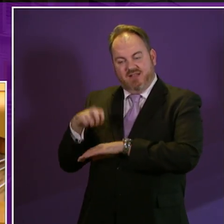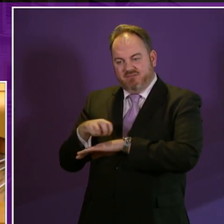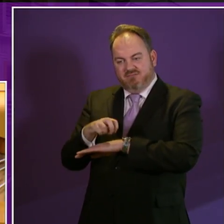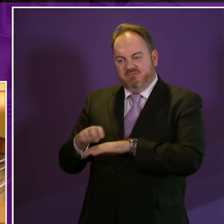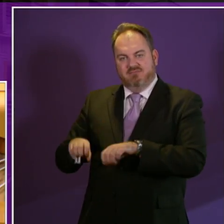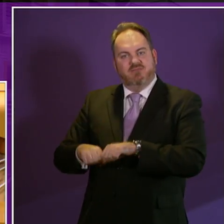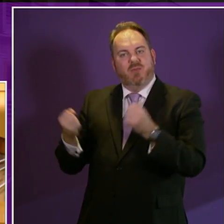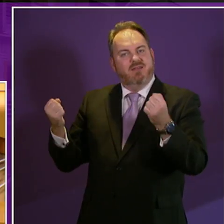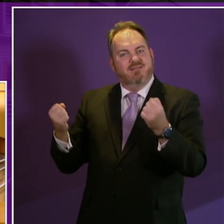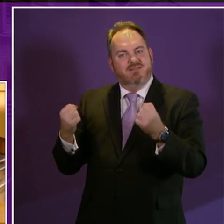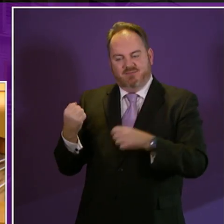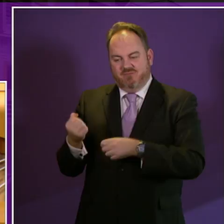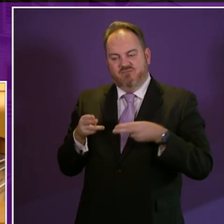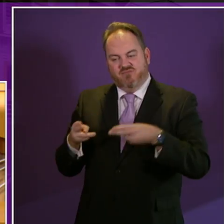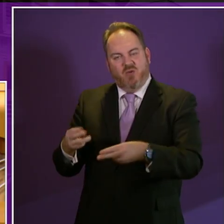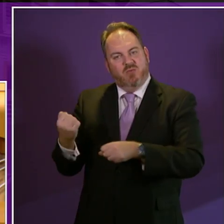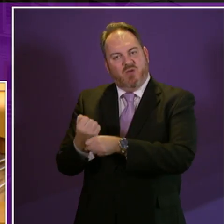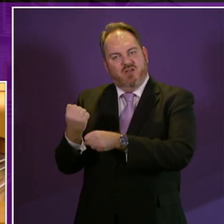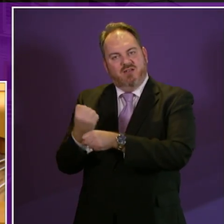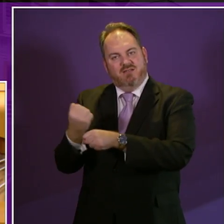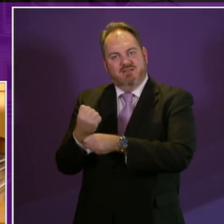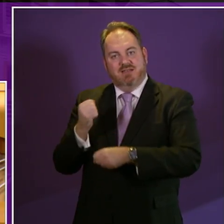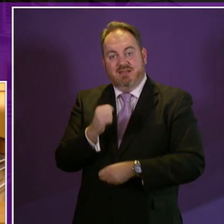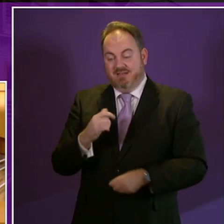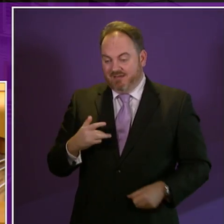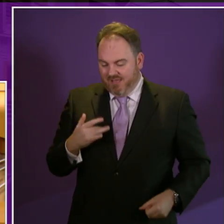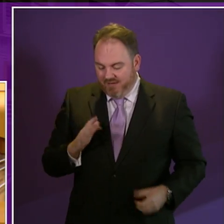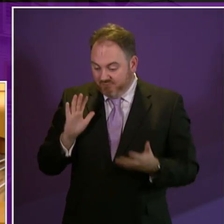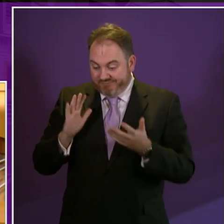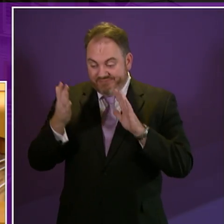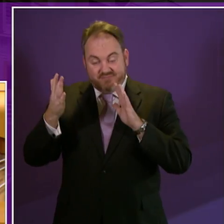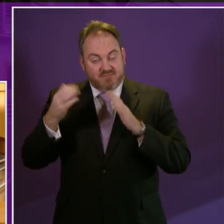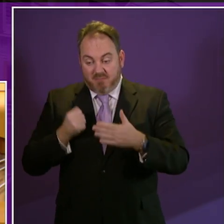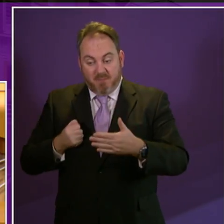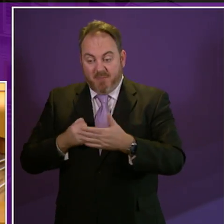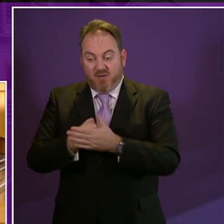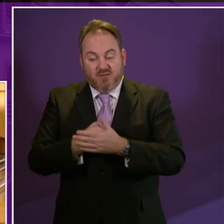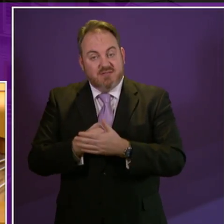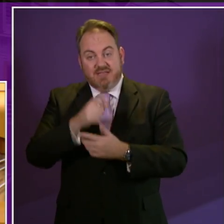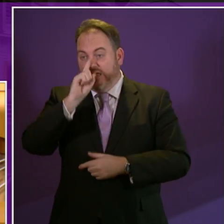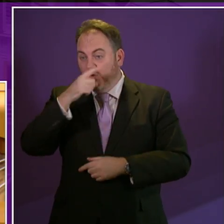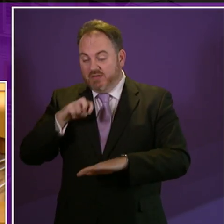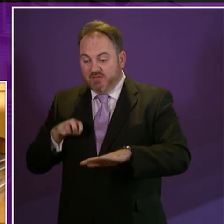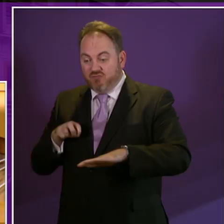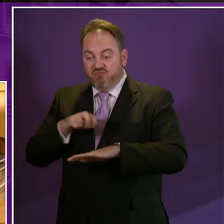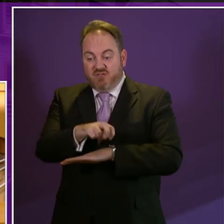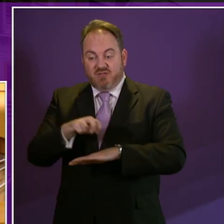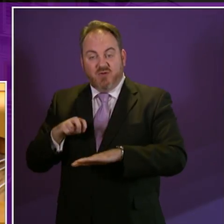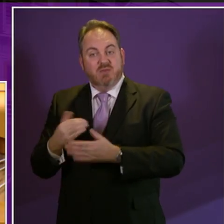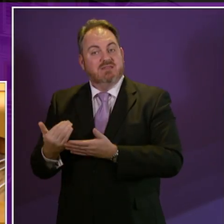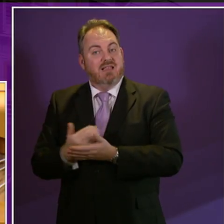house, and life completely stopped for the simple but transformational reason that he couldn't cross the road.